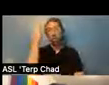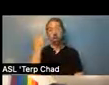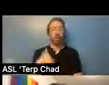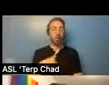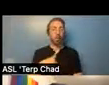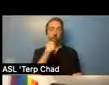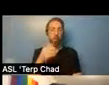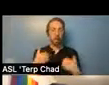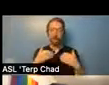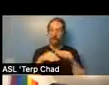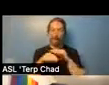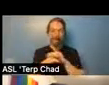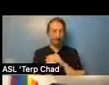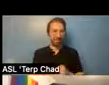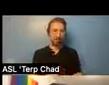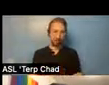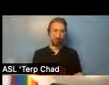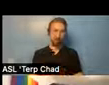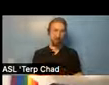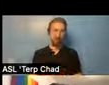and, uh, well, last, uh,